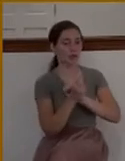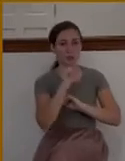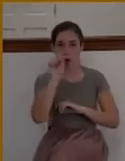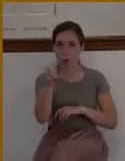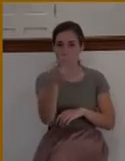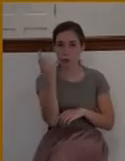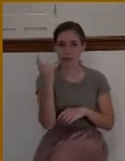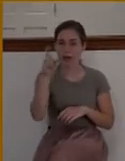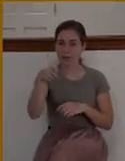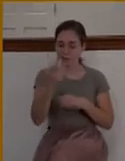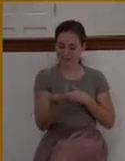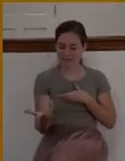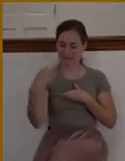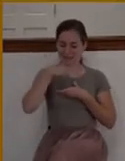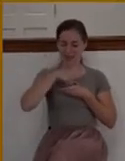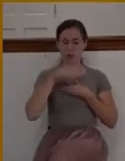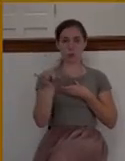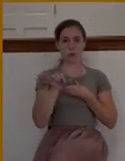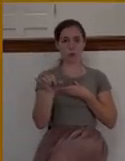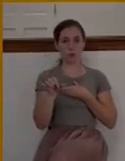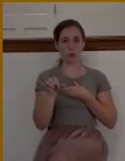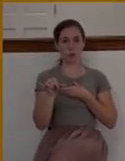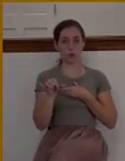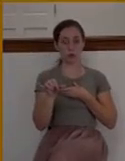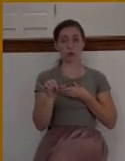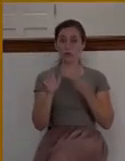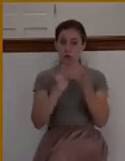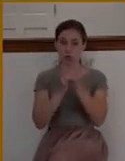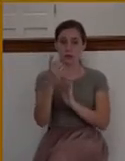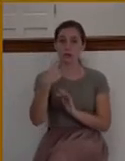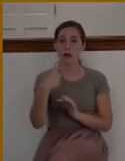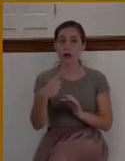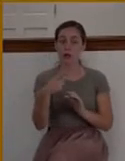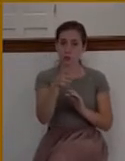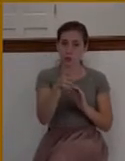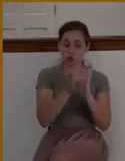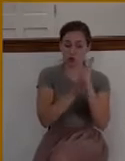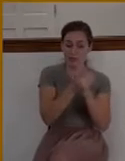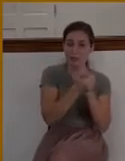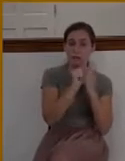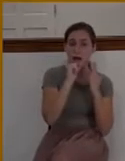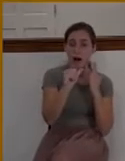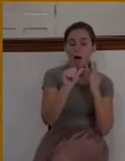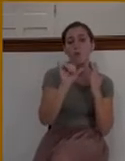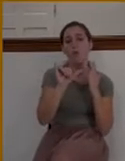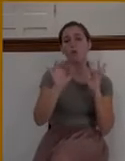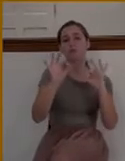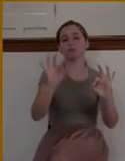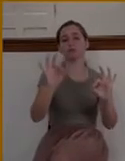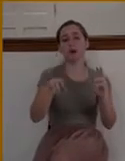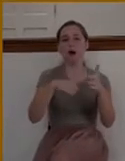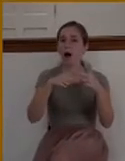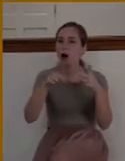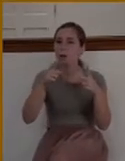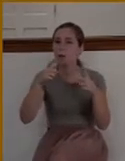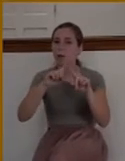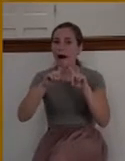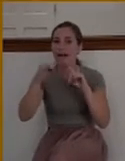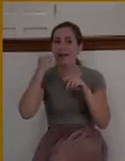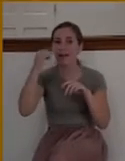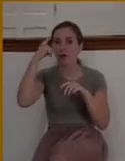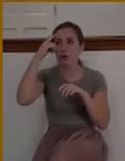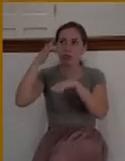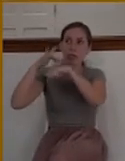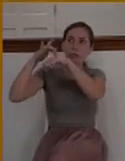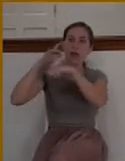enough that you didn't commit adultery. If you have lust in your heart, you've committed adultery. It's not enough that you don't murder